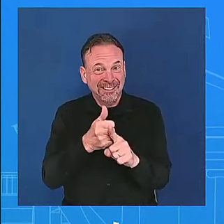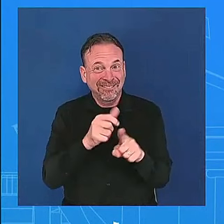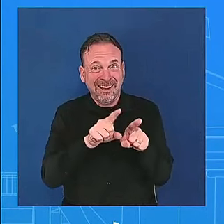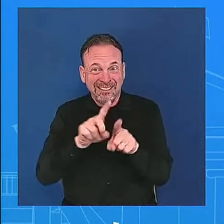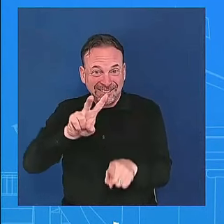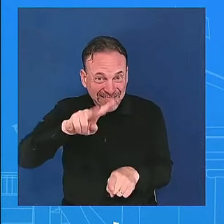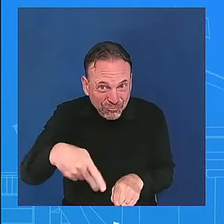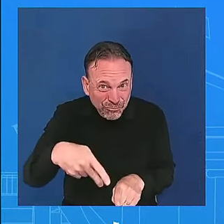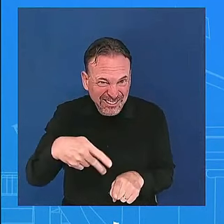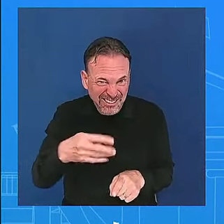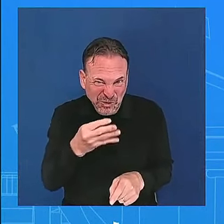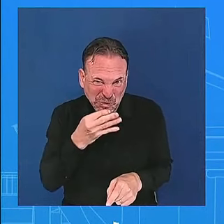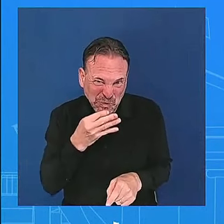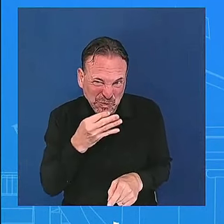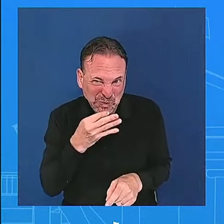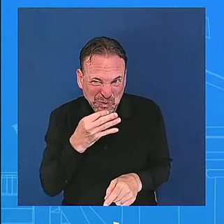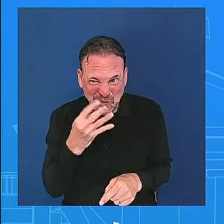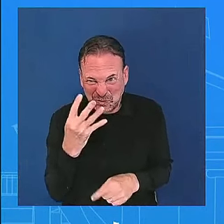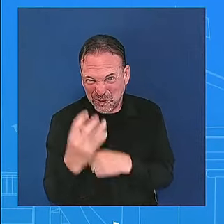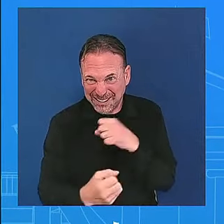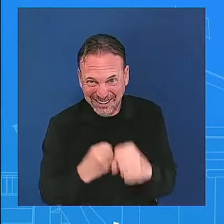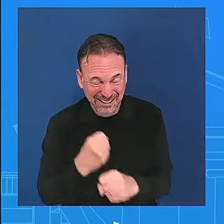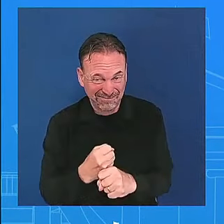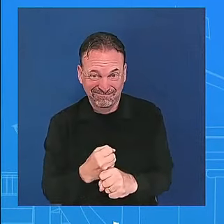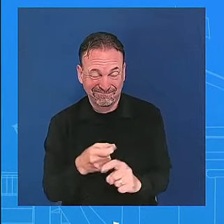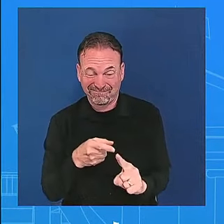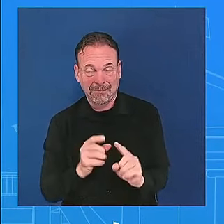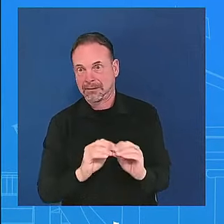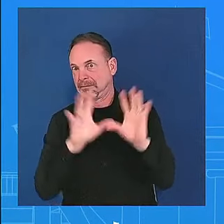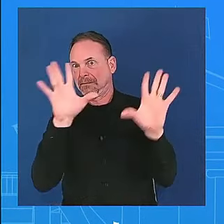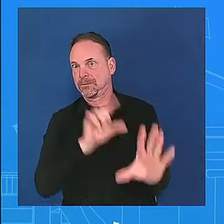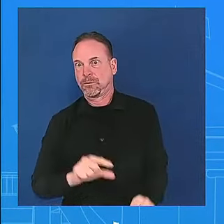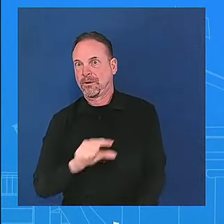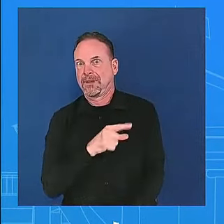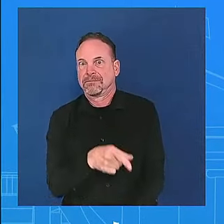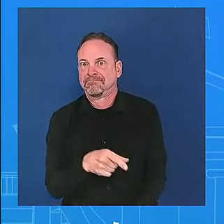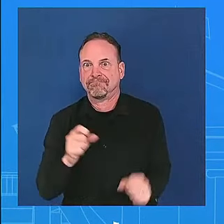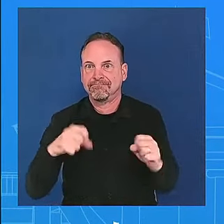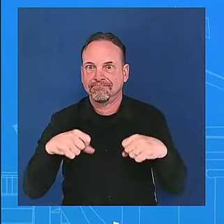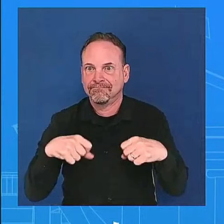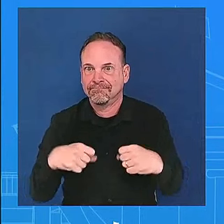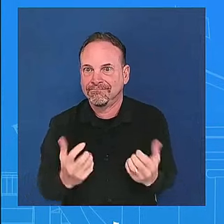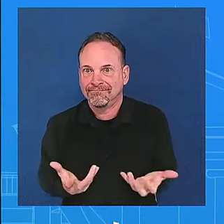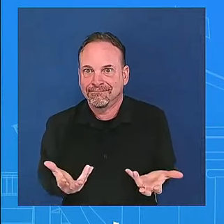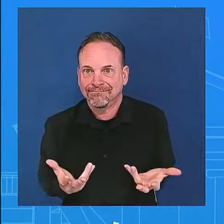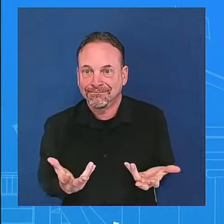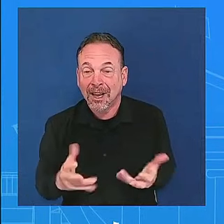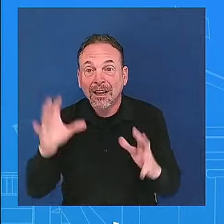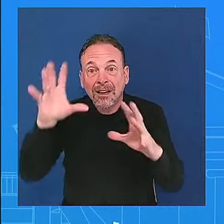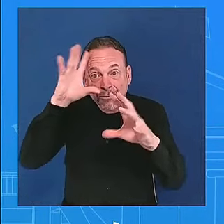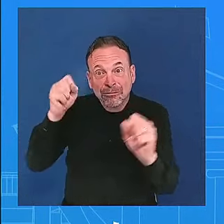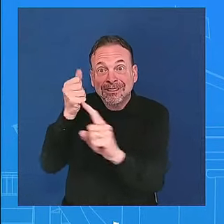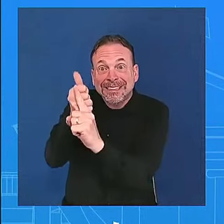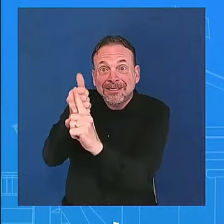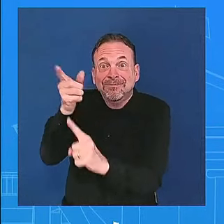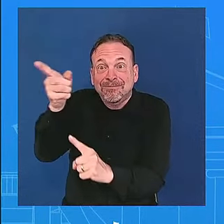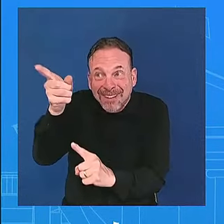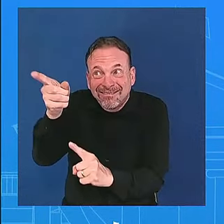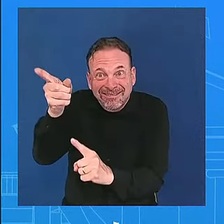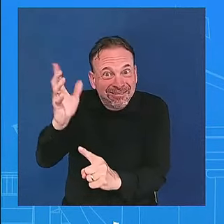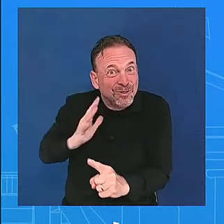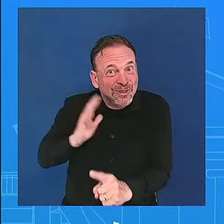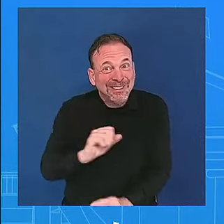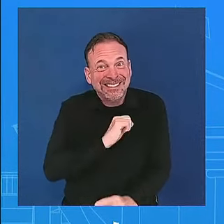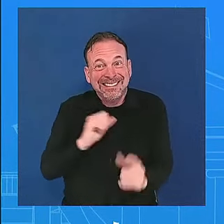and you know the president having been a senator and a vice president himself understands what it takes what it takes and he